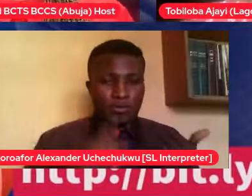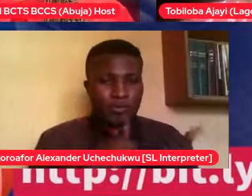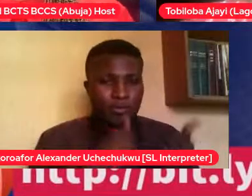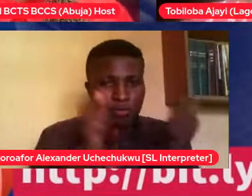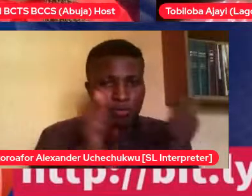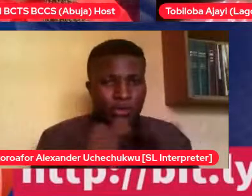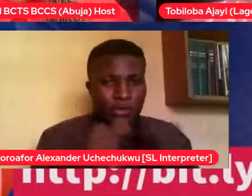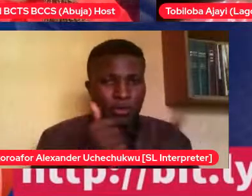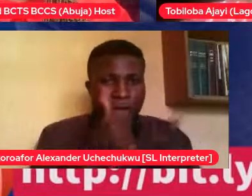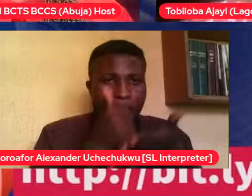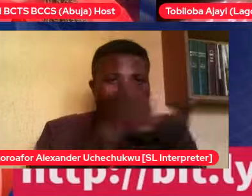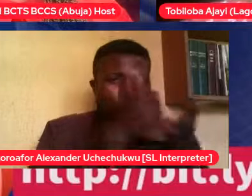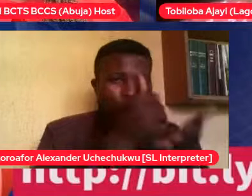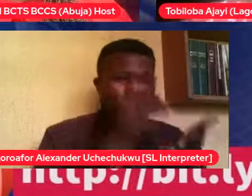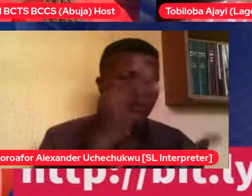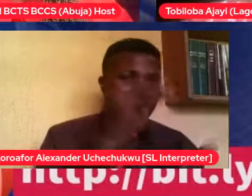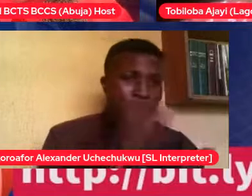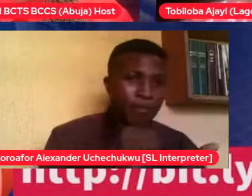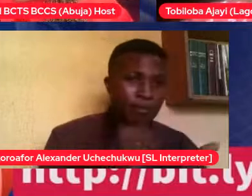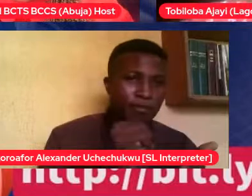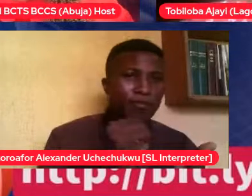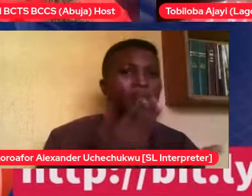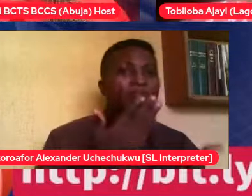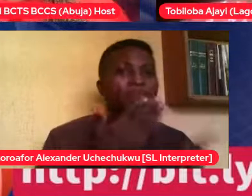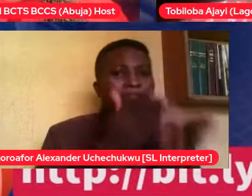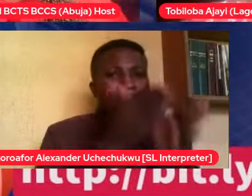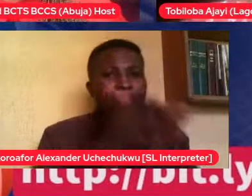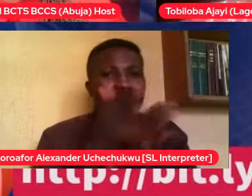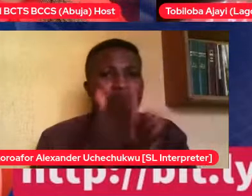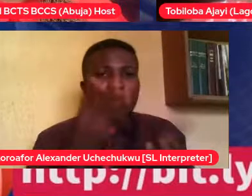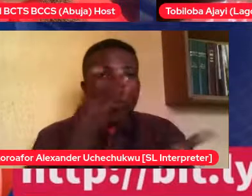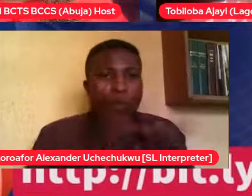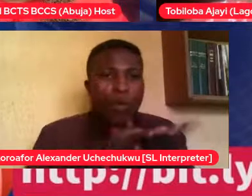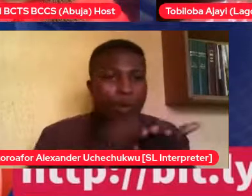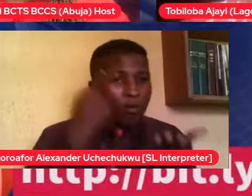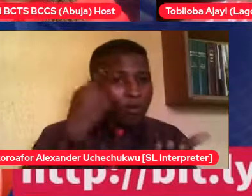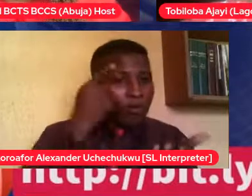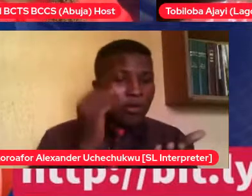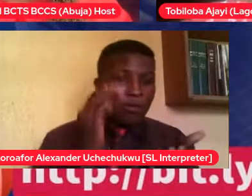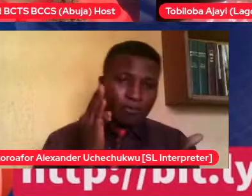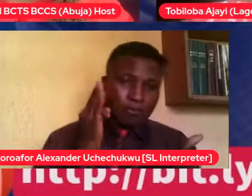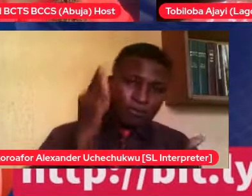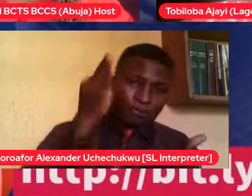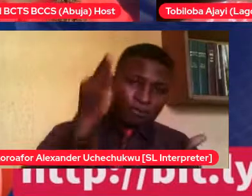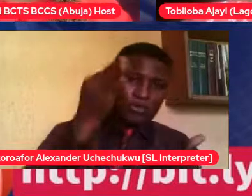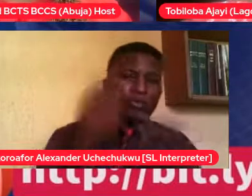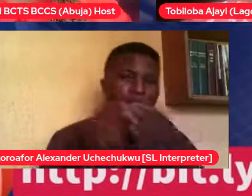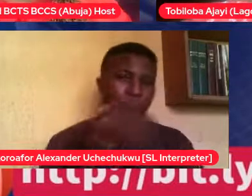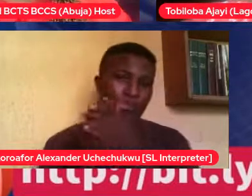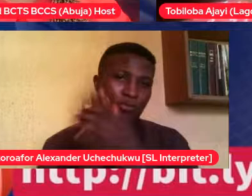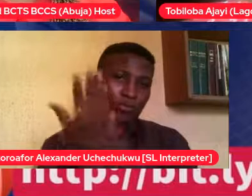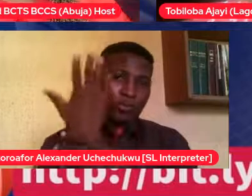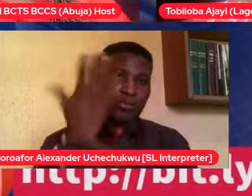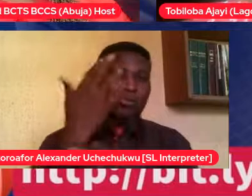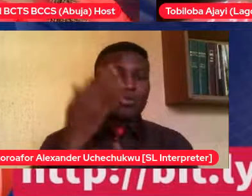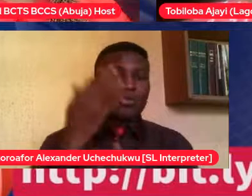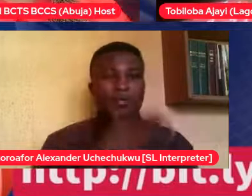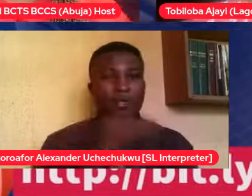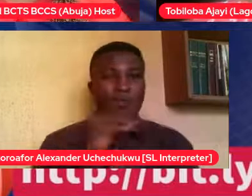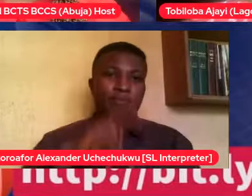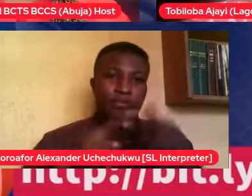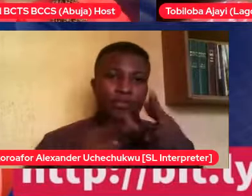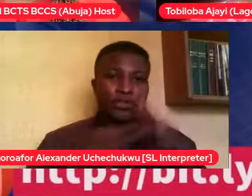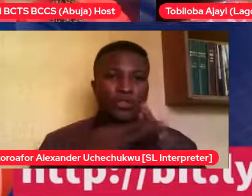teenagers to prepare for puberty and relationships? Okay, before I answer your question,